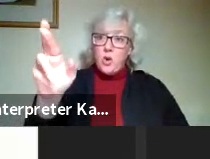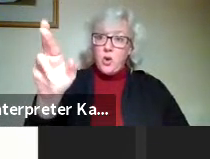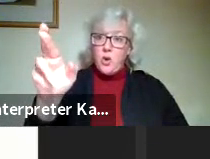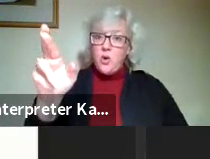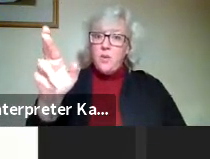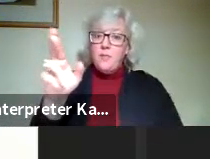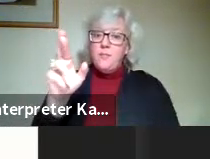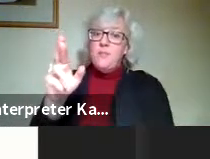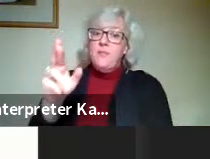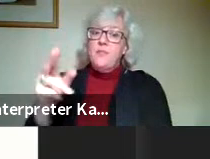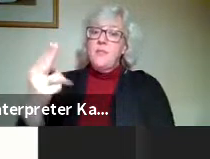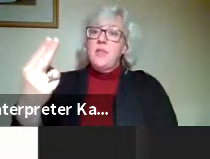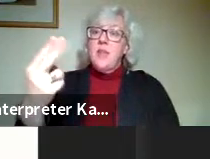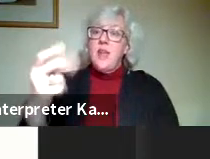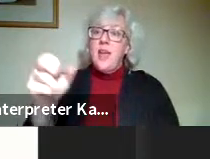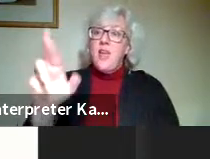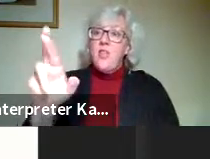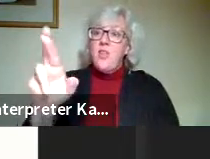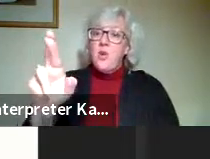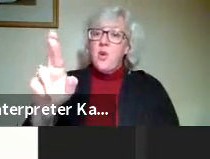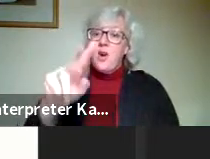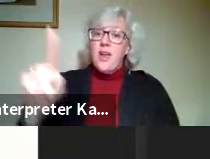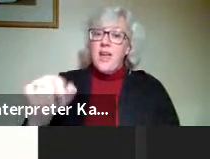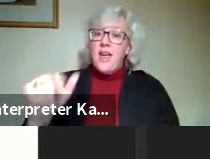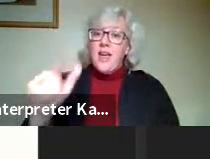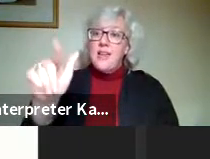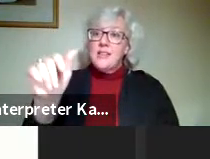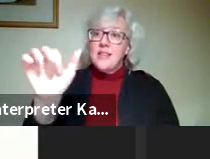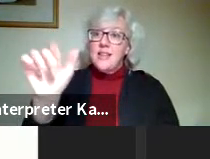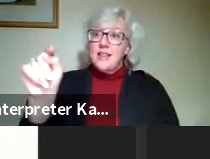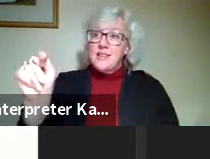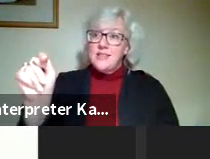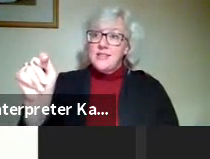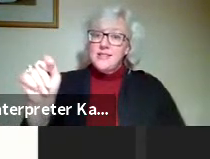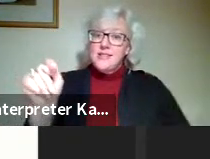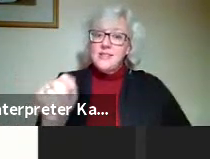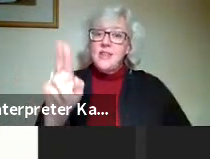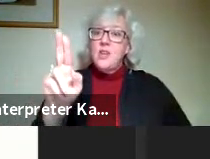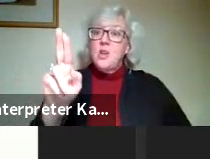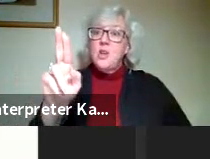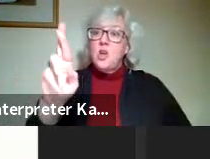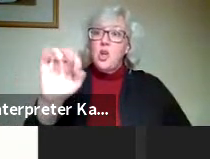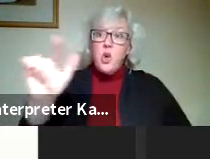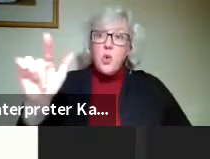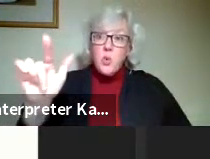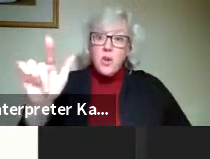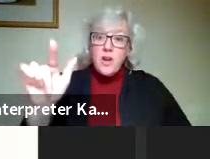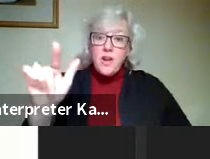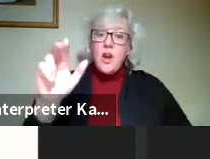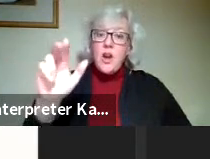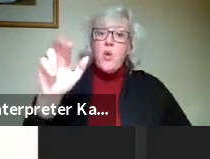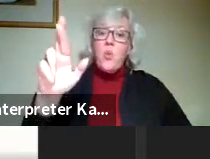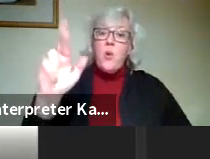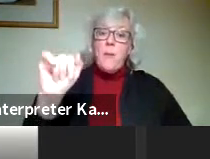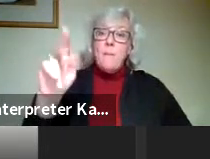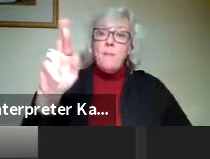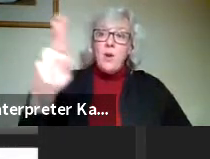Heather Hazlitt, Yuri Ramirez,